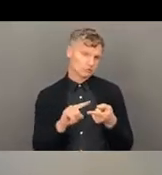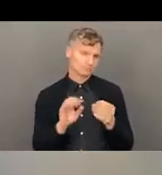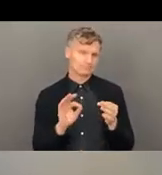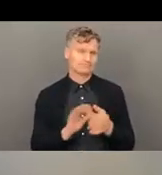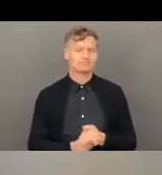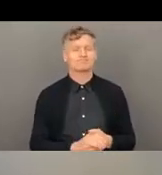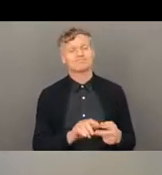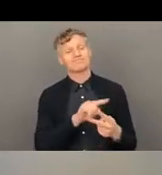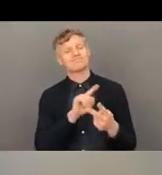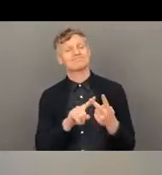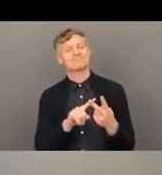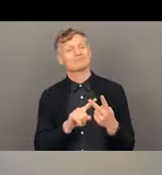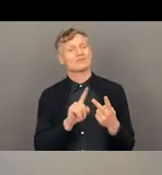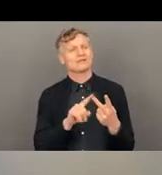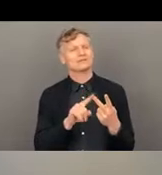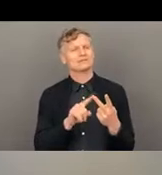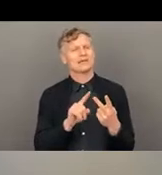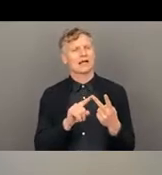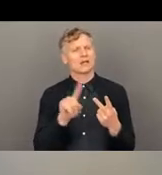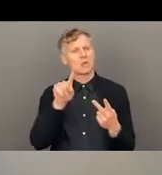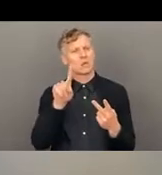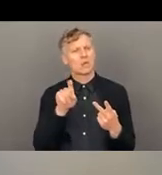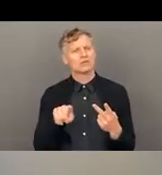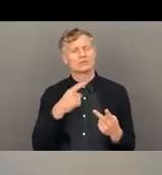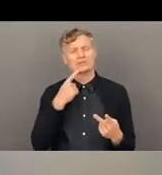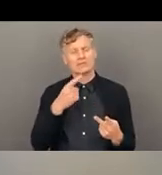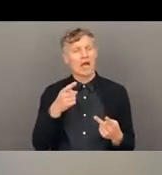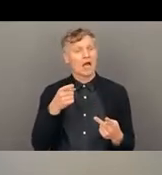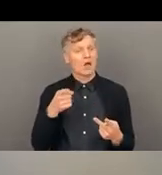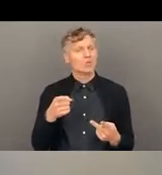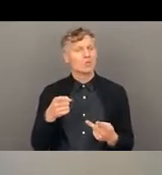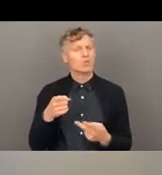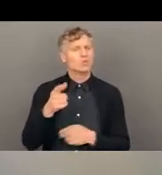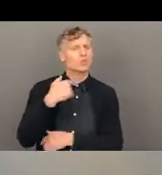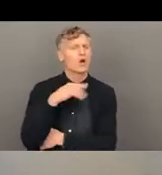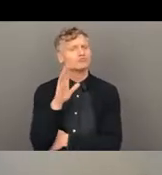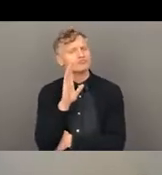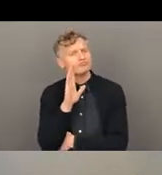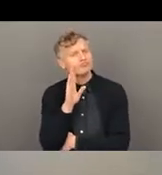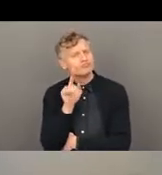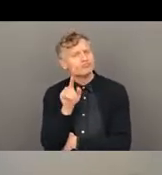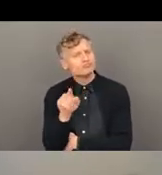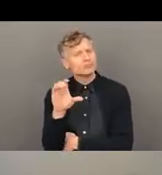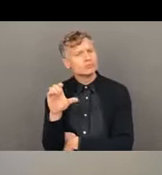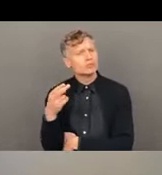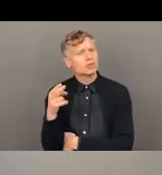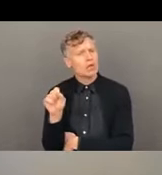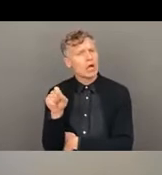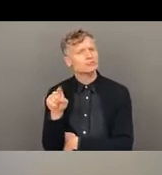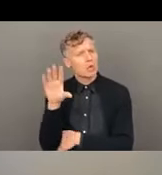question there was based on what you have heard. What do you think is the most important benefit of CHS membership?